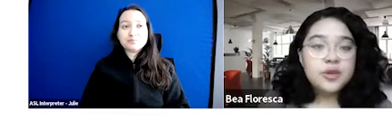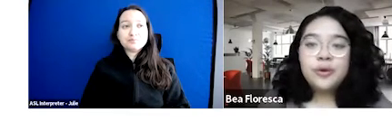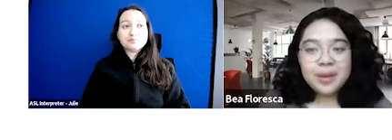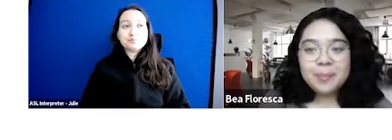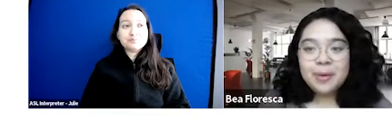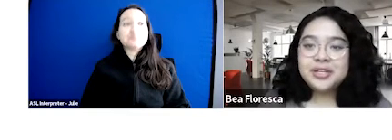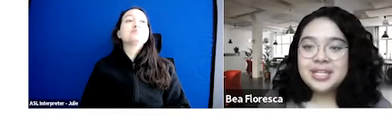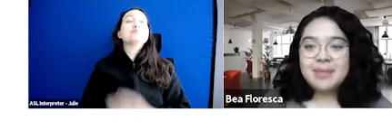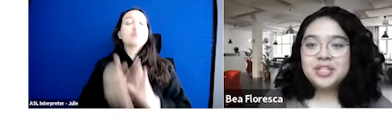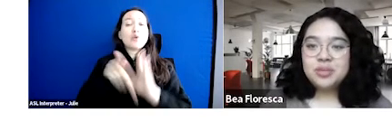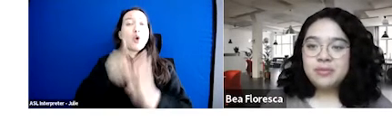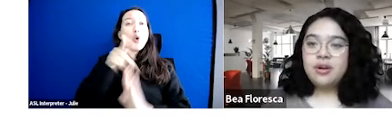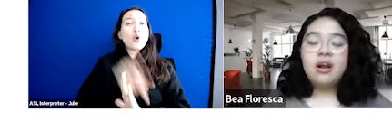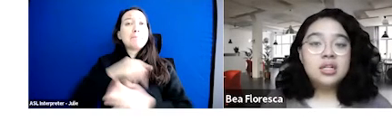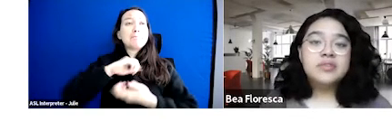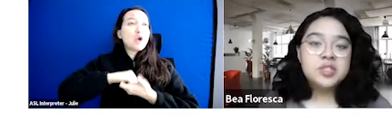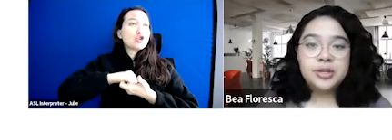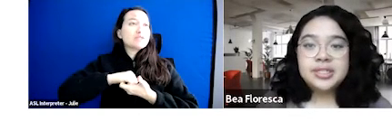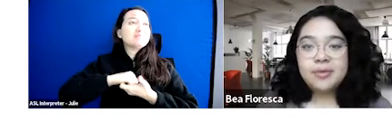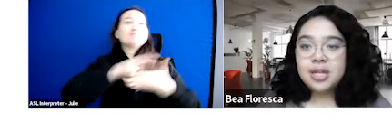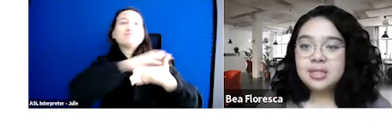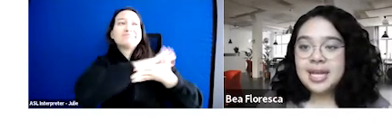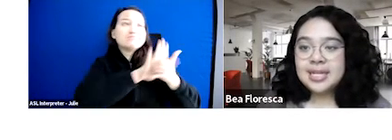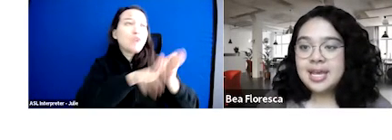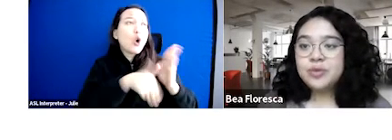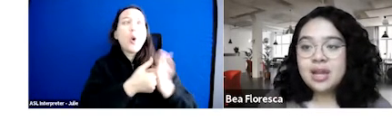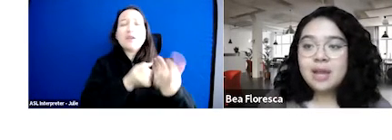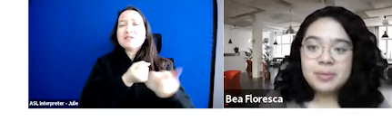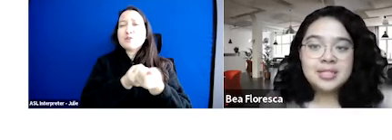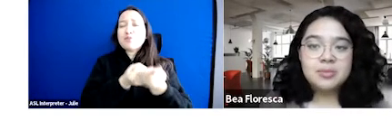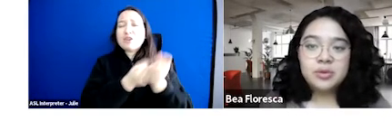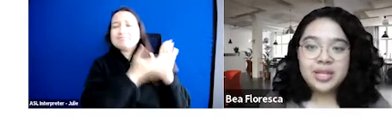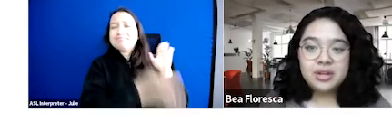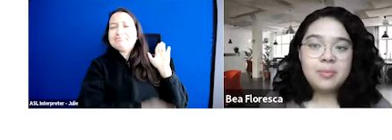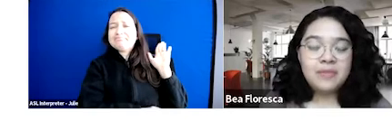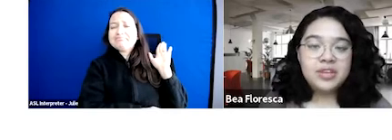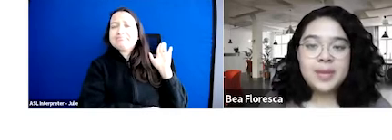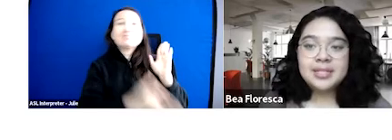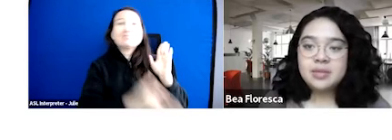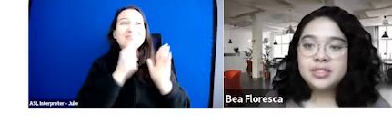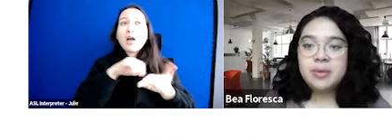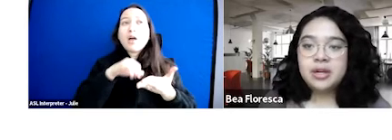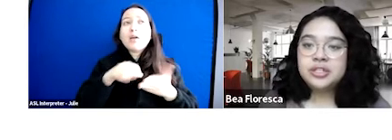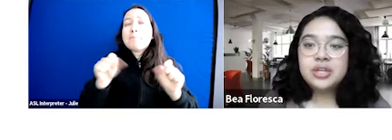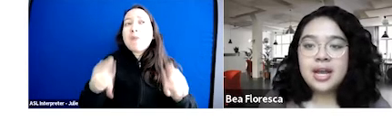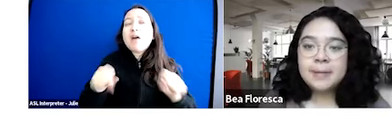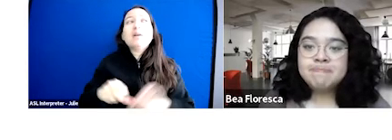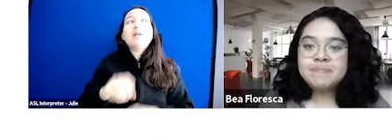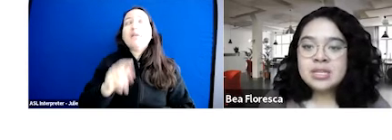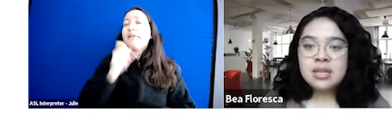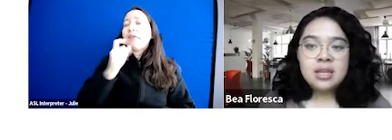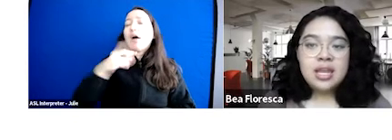So program partners, as I mentioned before, all of these supports that were on the last slide would not be possible without the nonprofit capacity building partners,